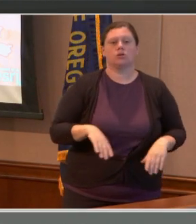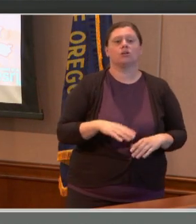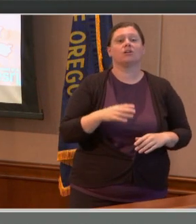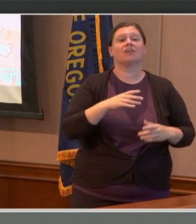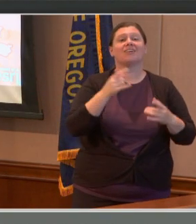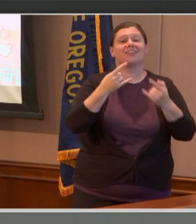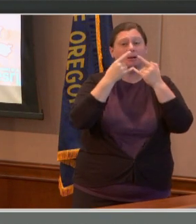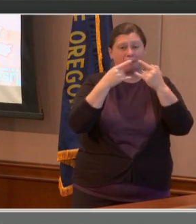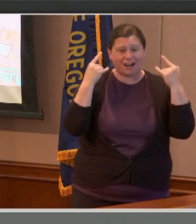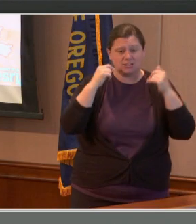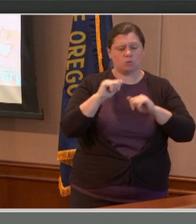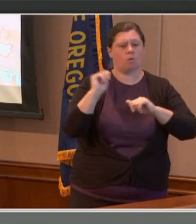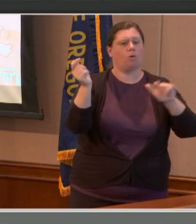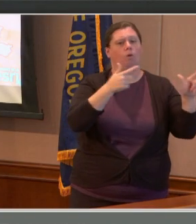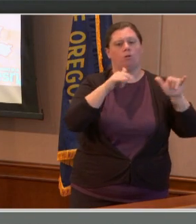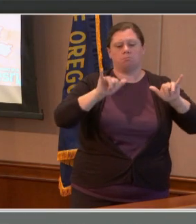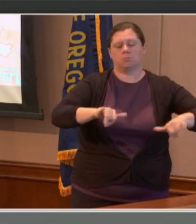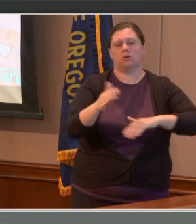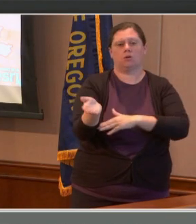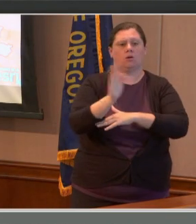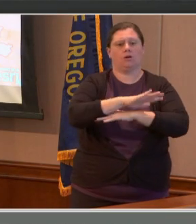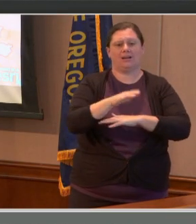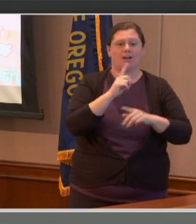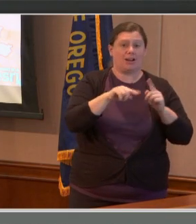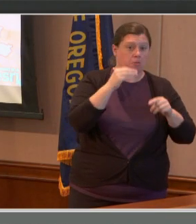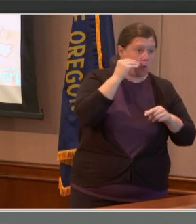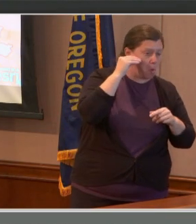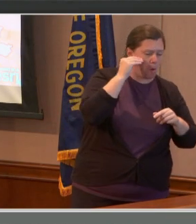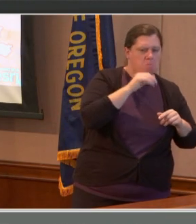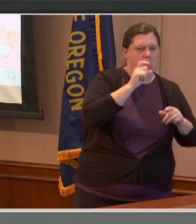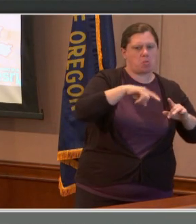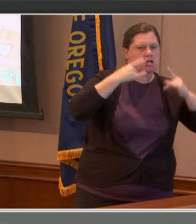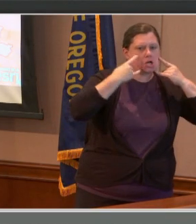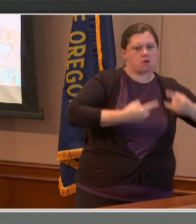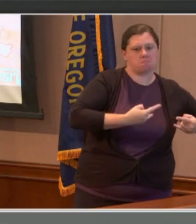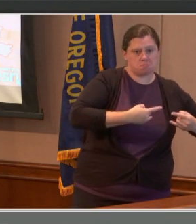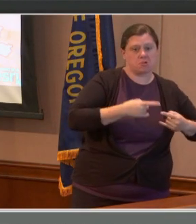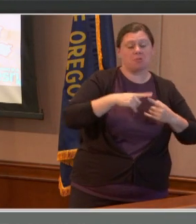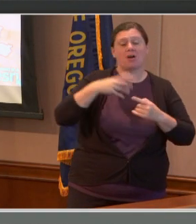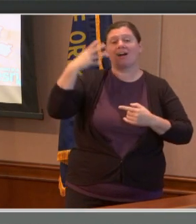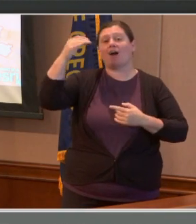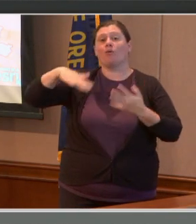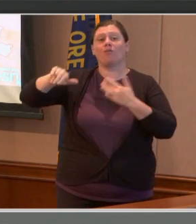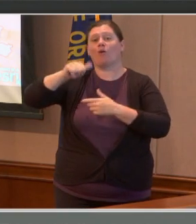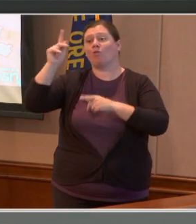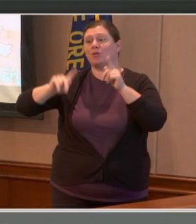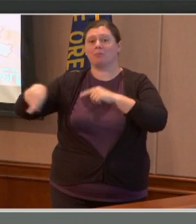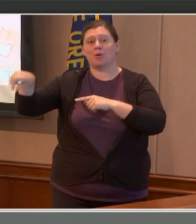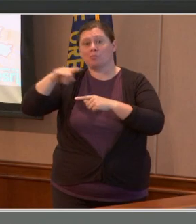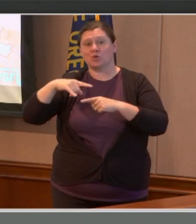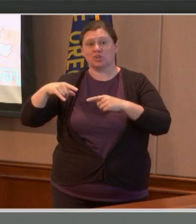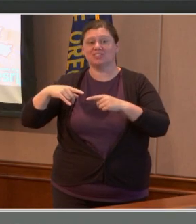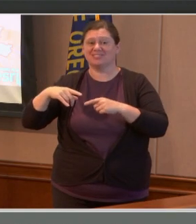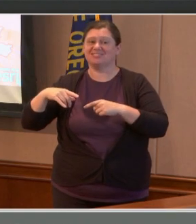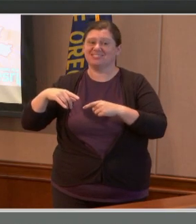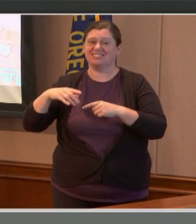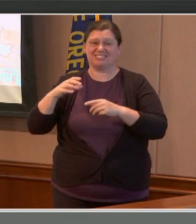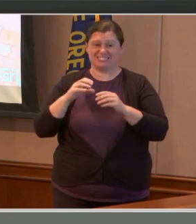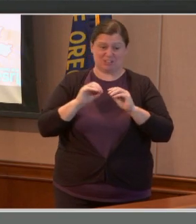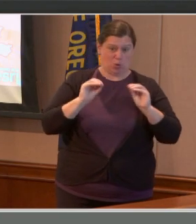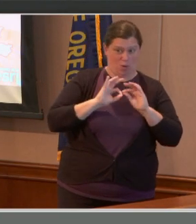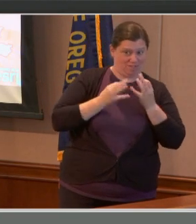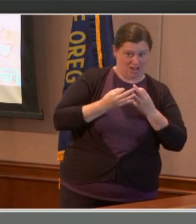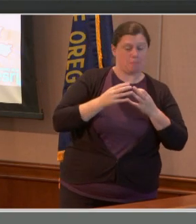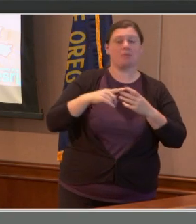at your home and you're in contact with others outside of your household. And then continue to practice physical